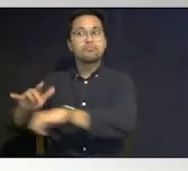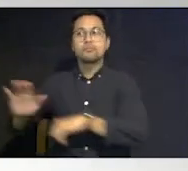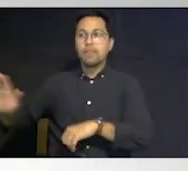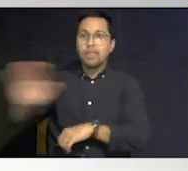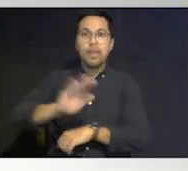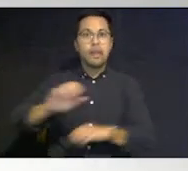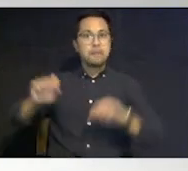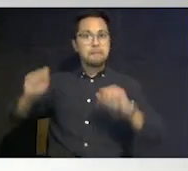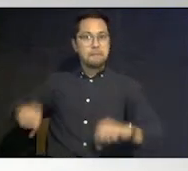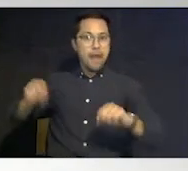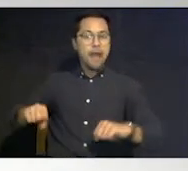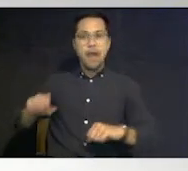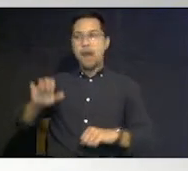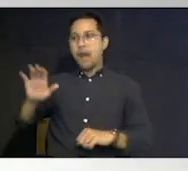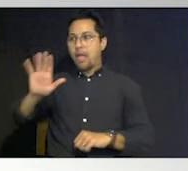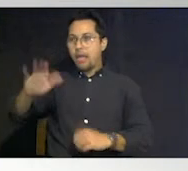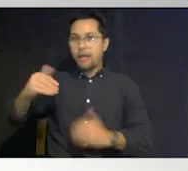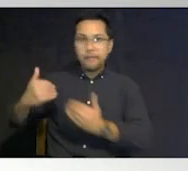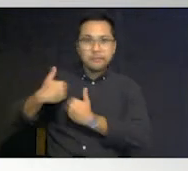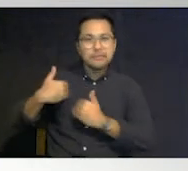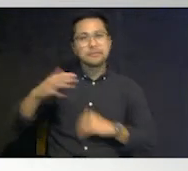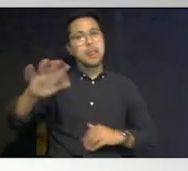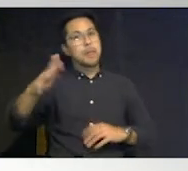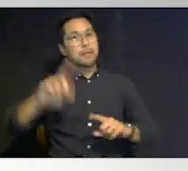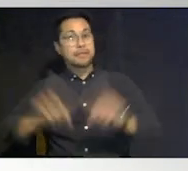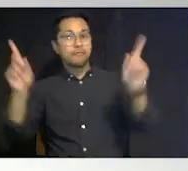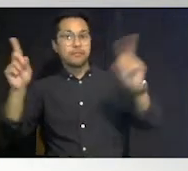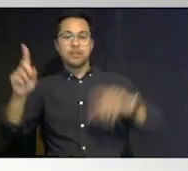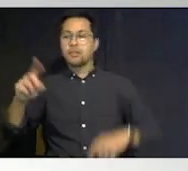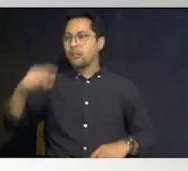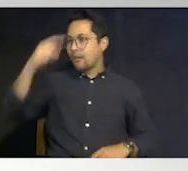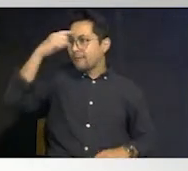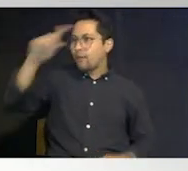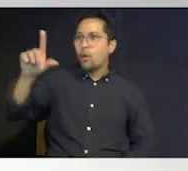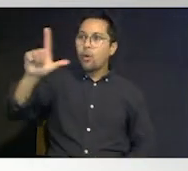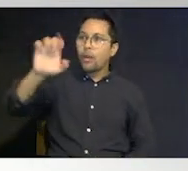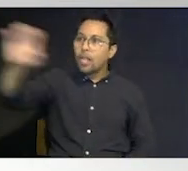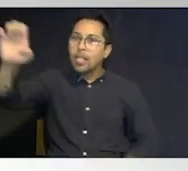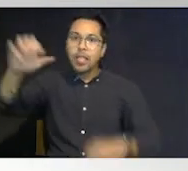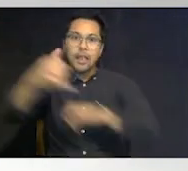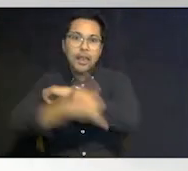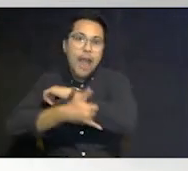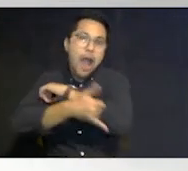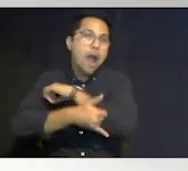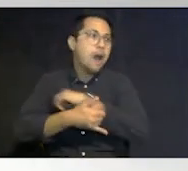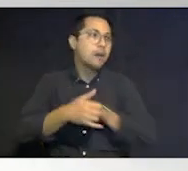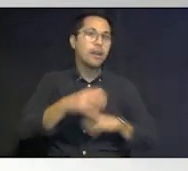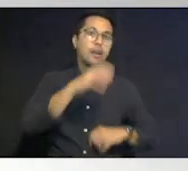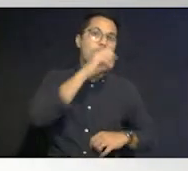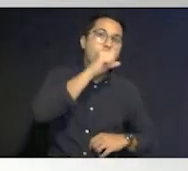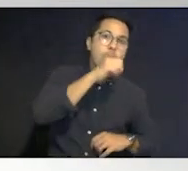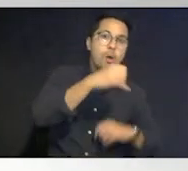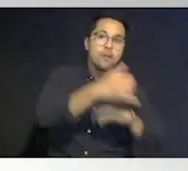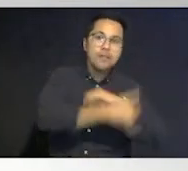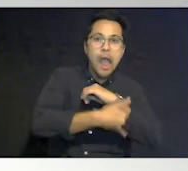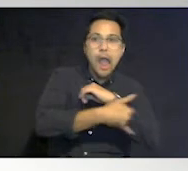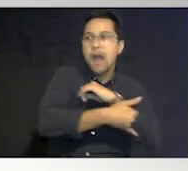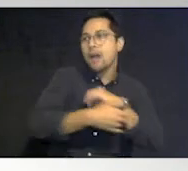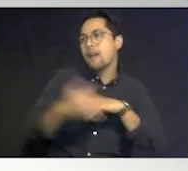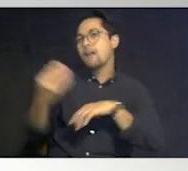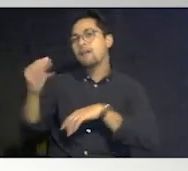counties are different you know what may be true in lee county or may not be true in pinellas county or orange county or miami-dade